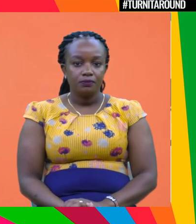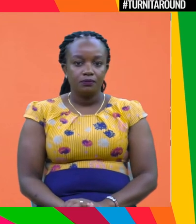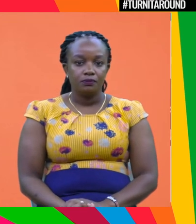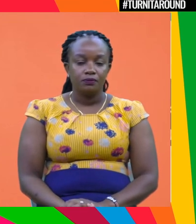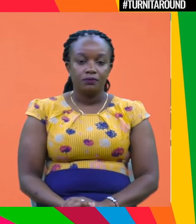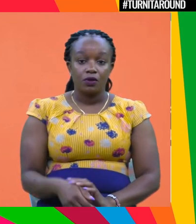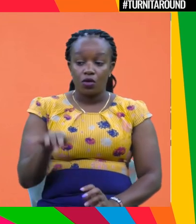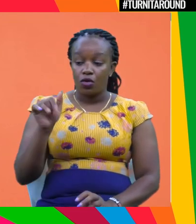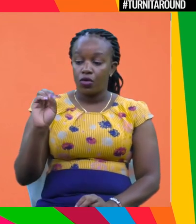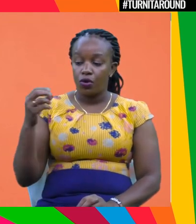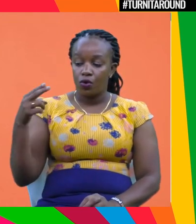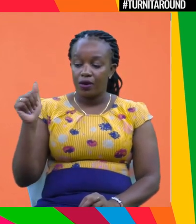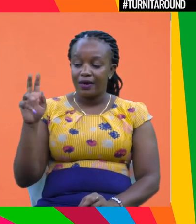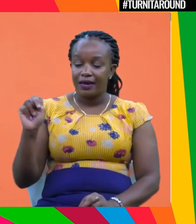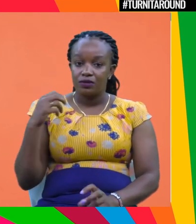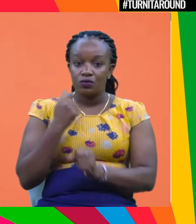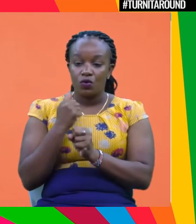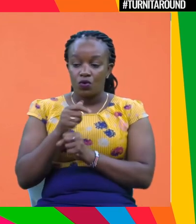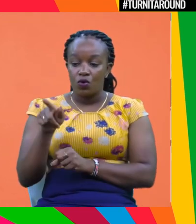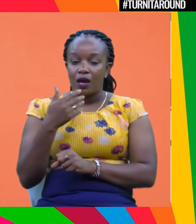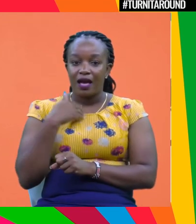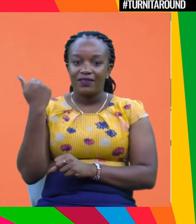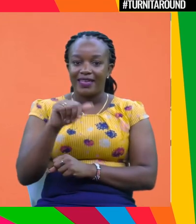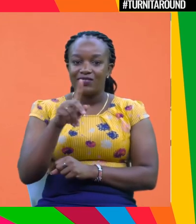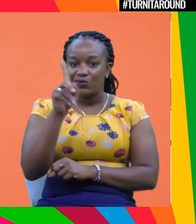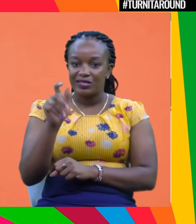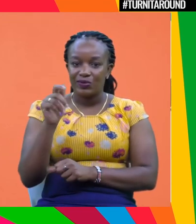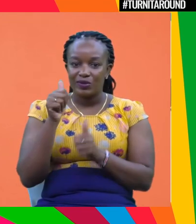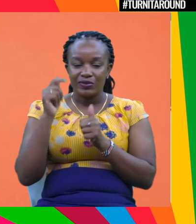about you, Johan? Do you have any other questions that you think of?